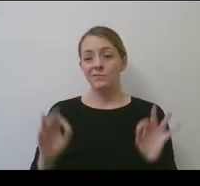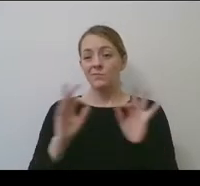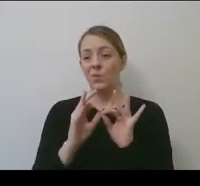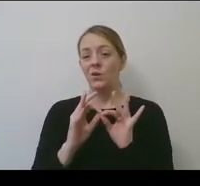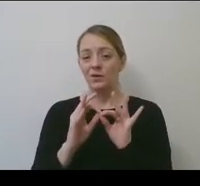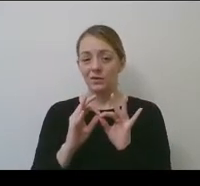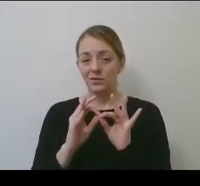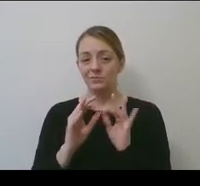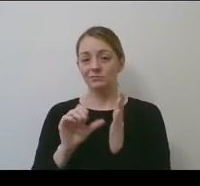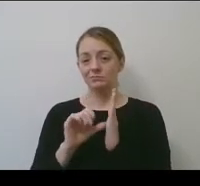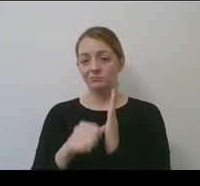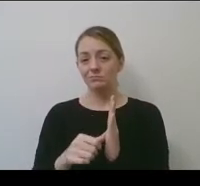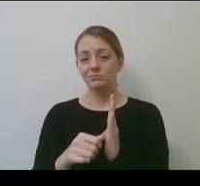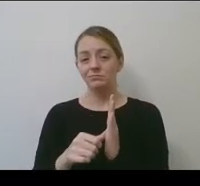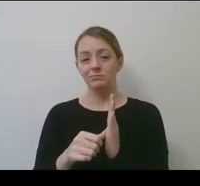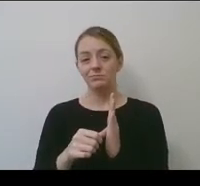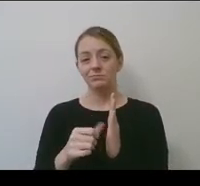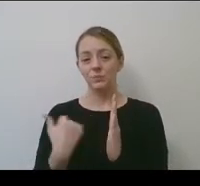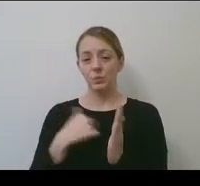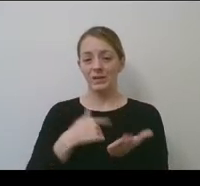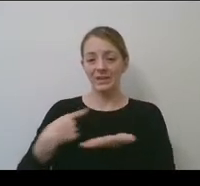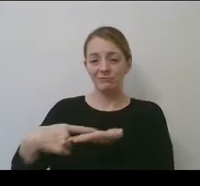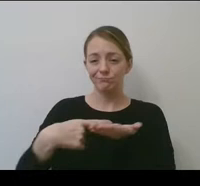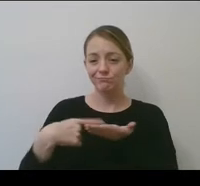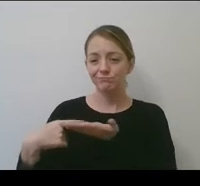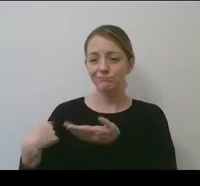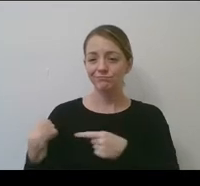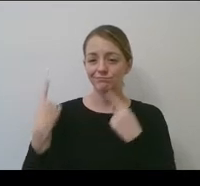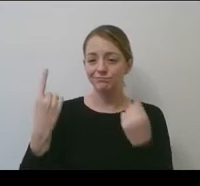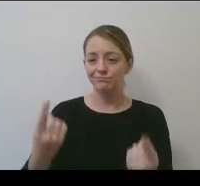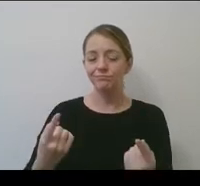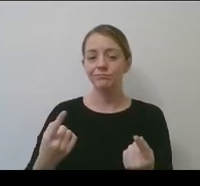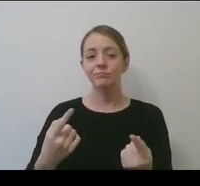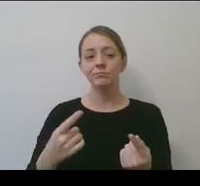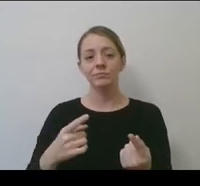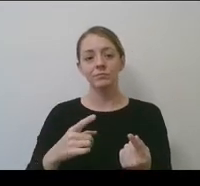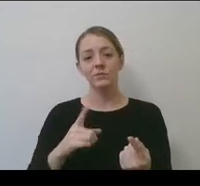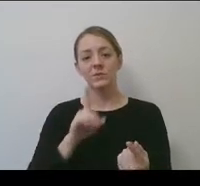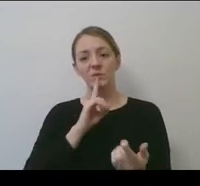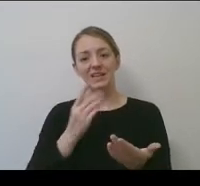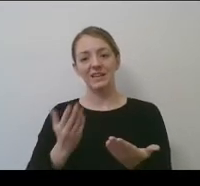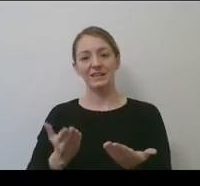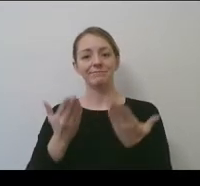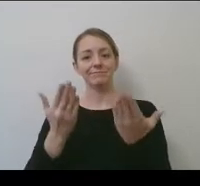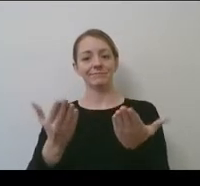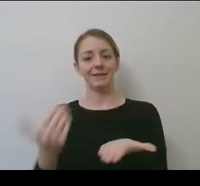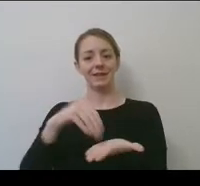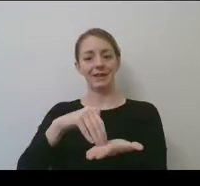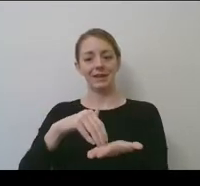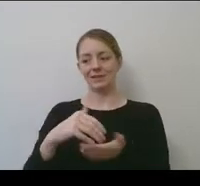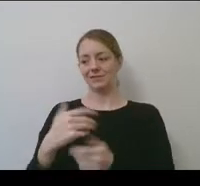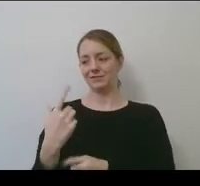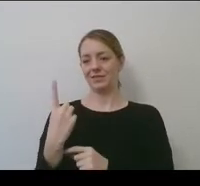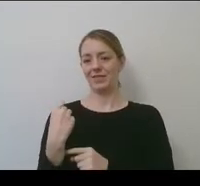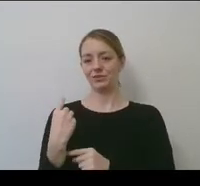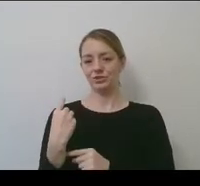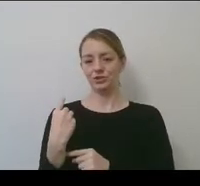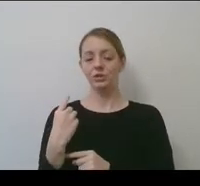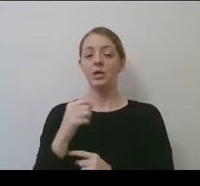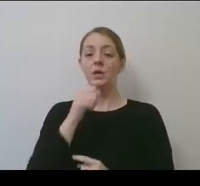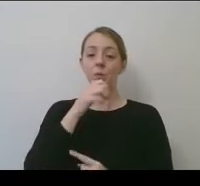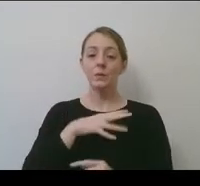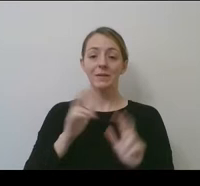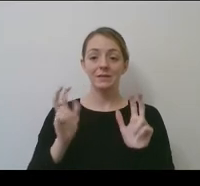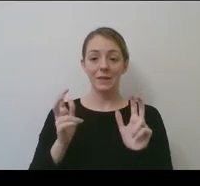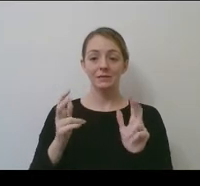been raised over the years, and then it was very, notably raised again this past year was women's basketball and the use